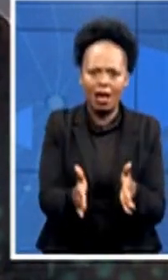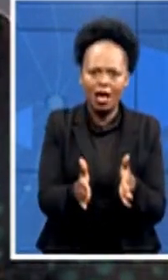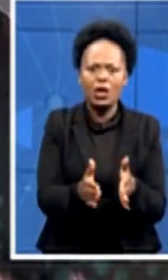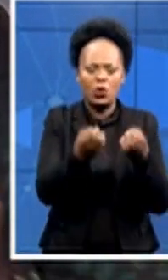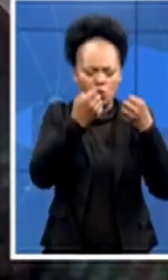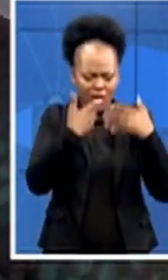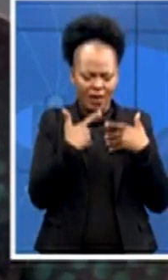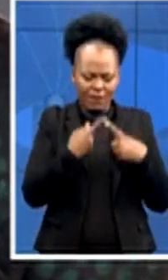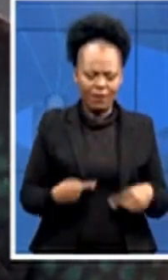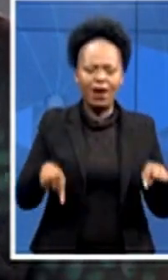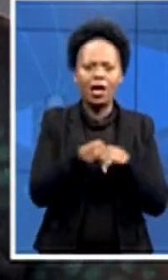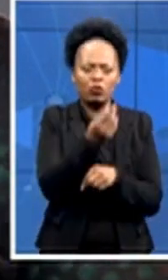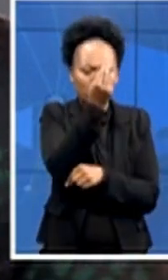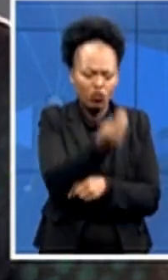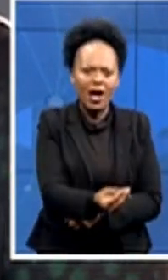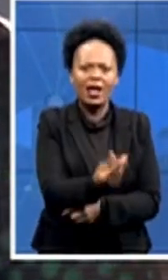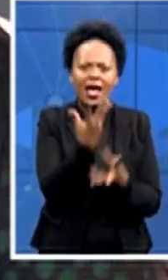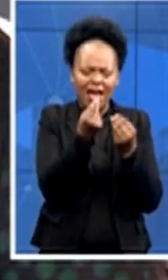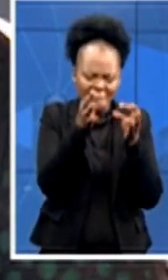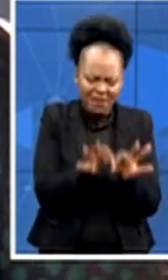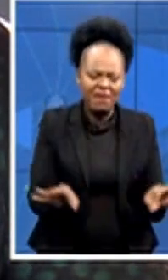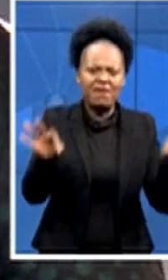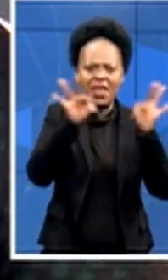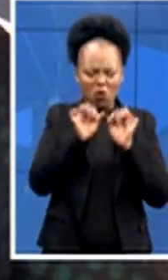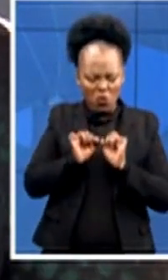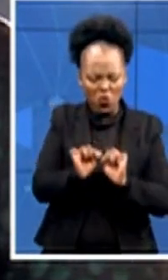Africa I'll with My is gone